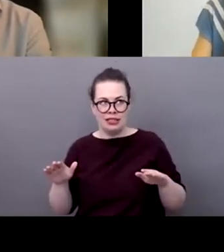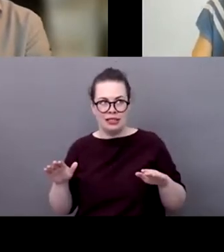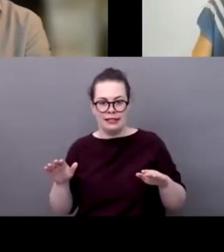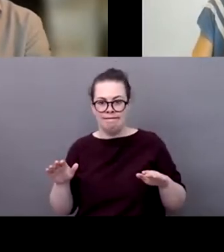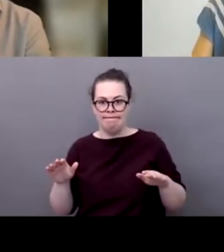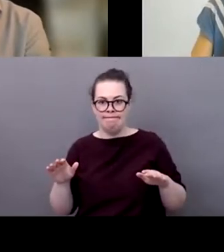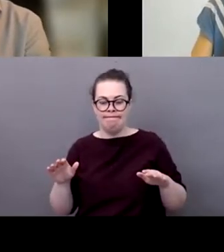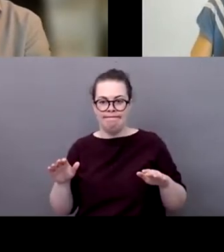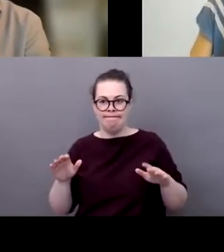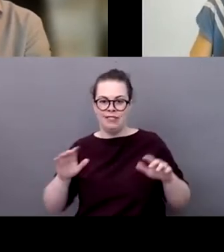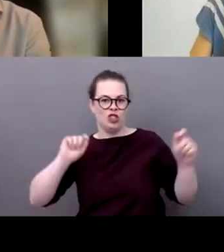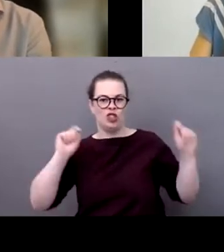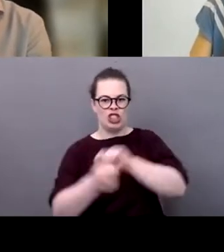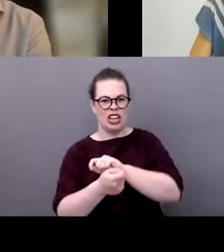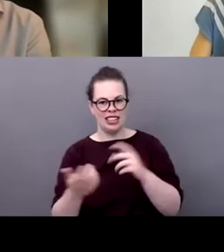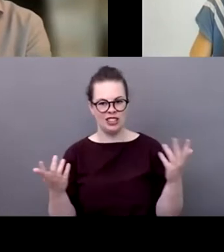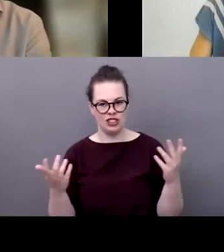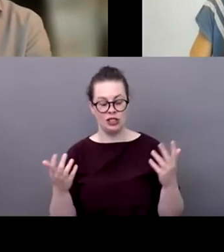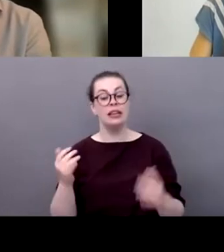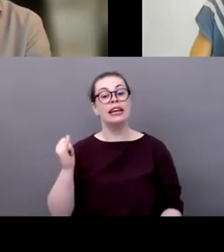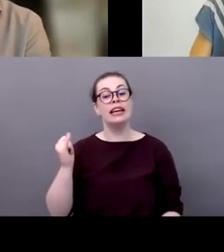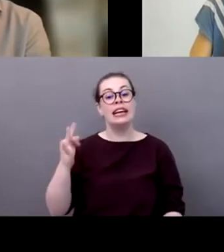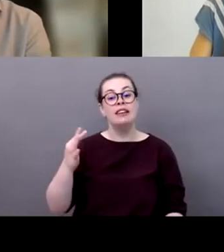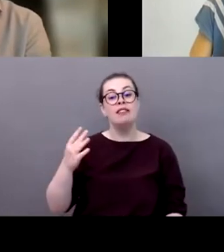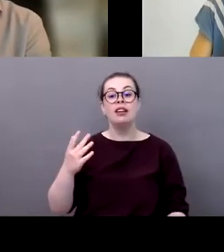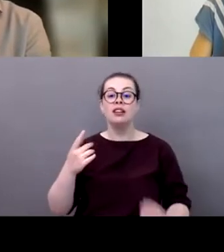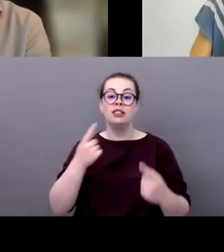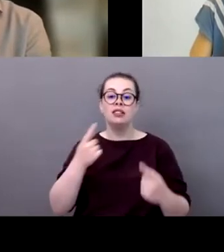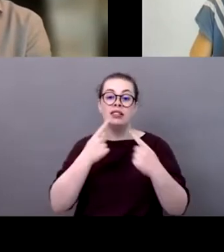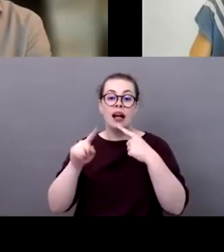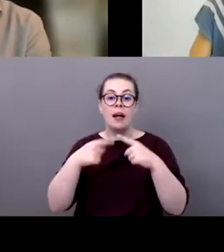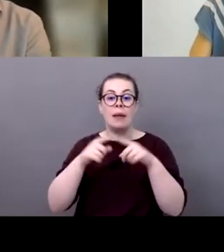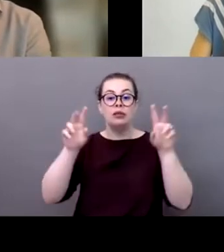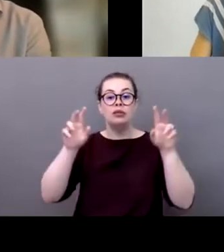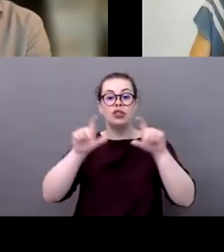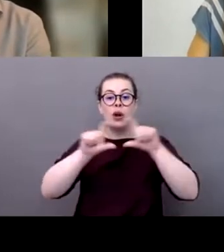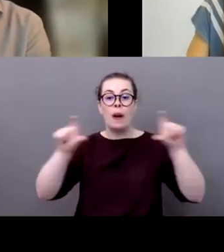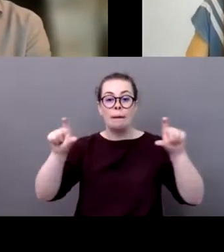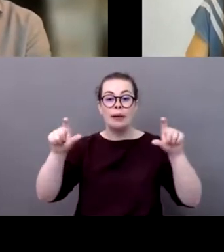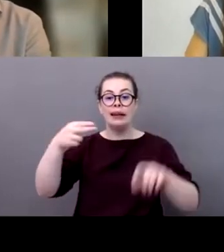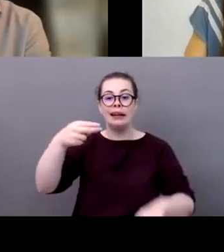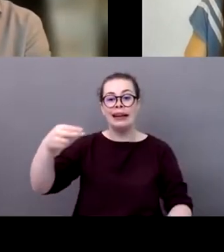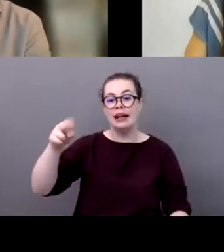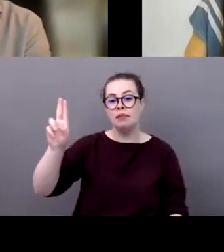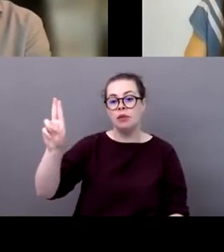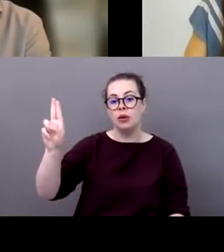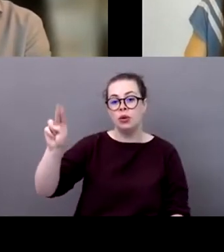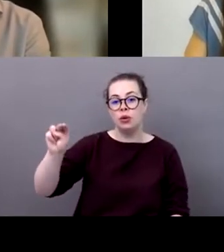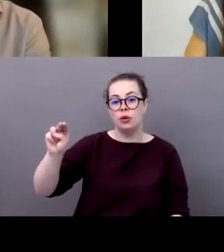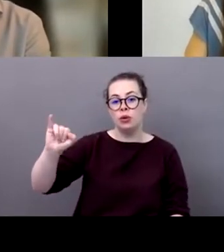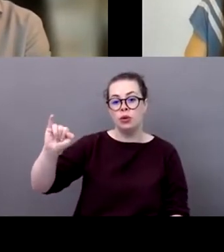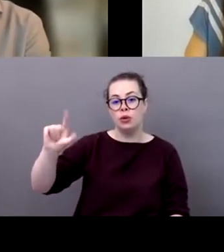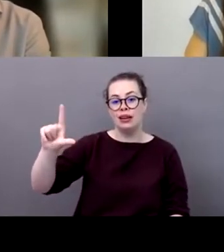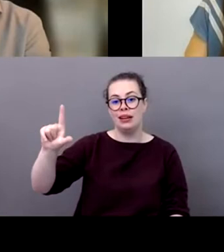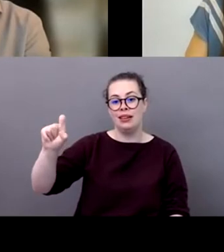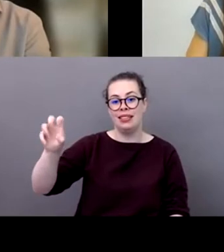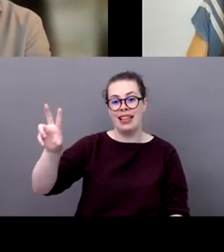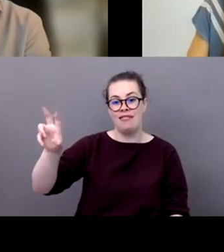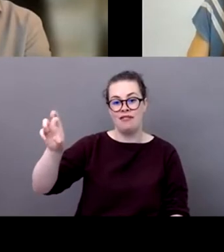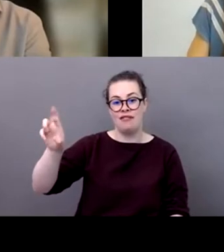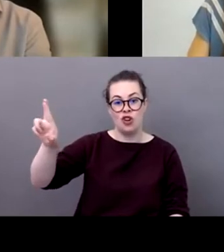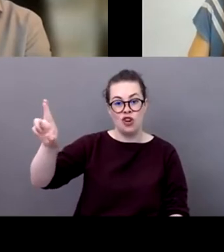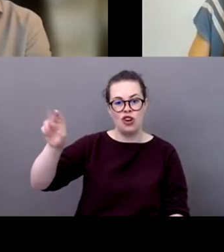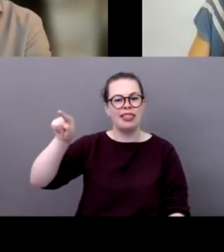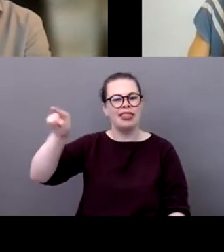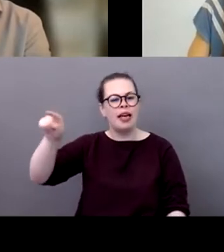the big corporations like you know the unilevers they are reaching out to partner with stakeholders locally globally regionally